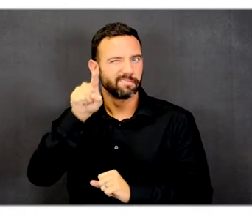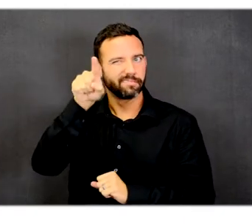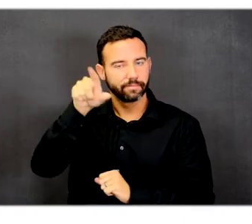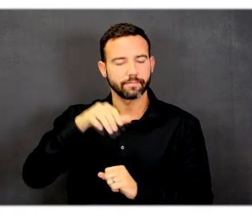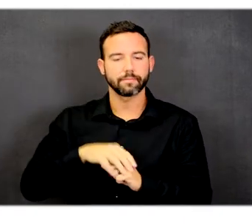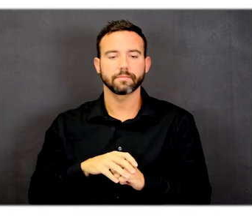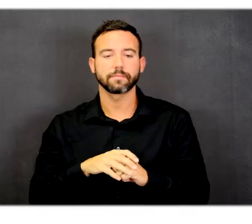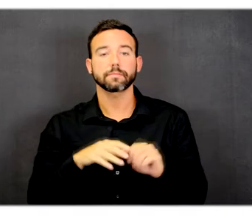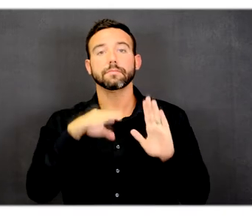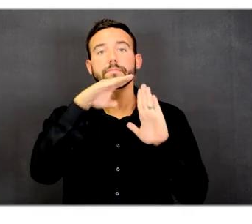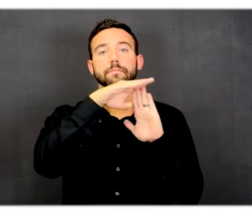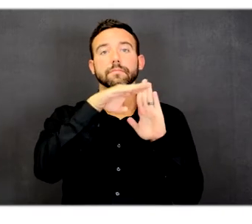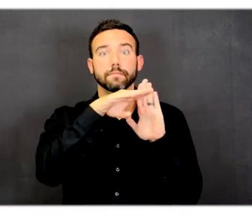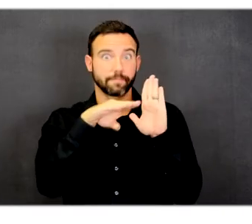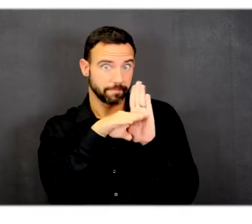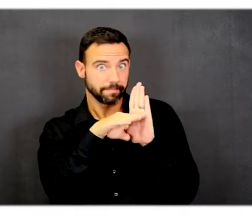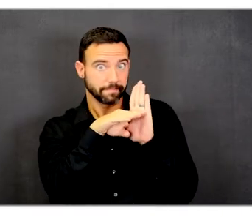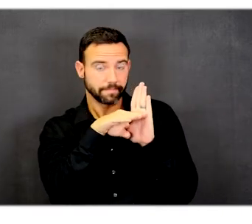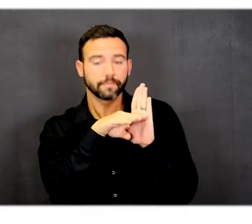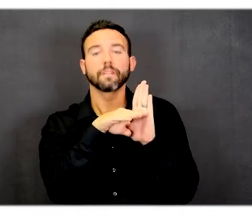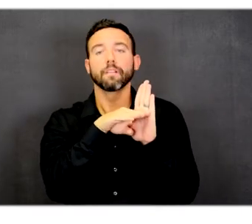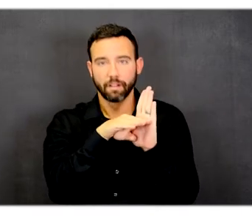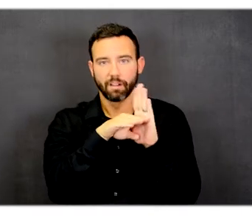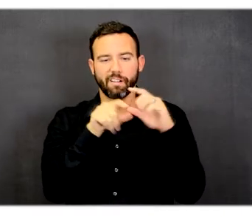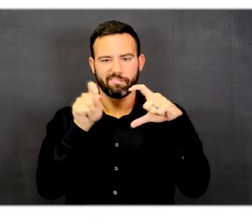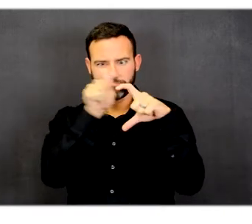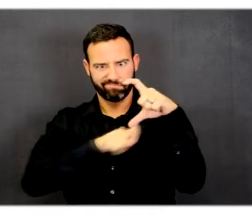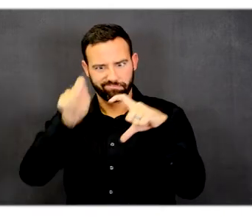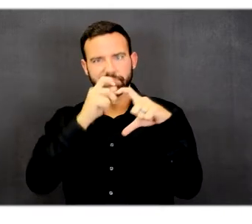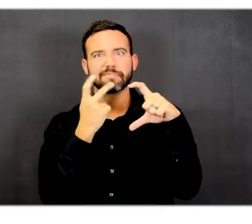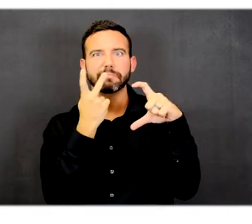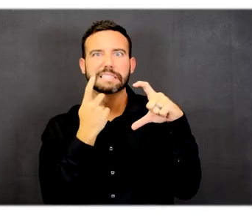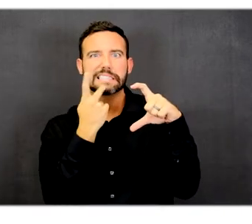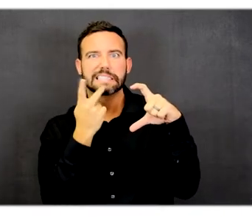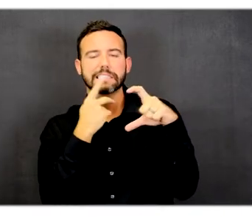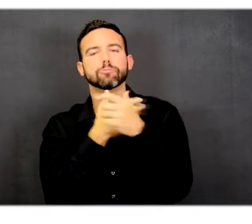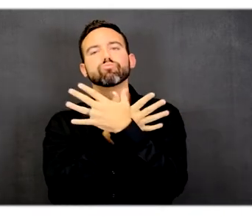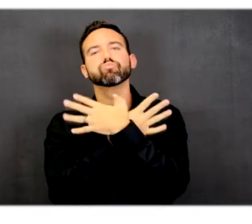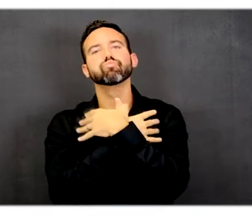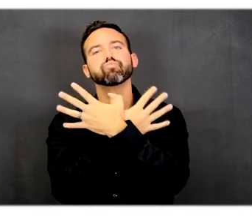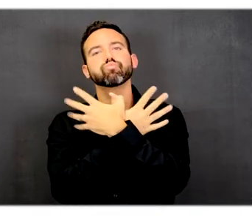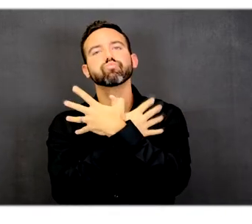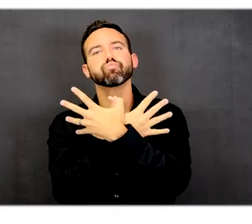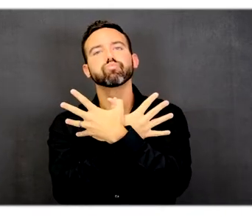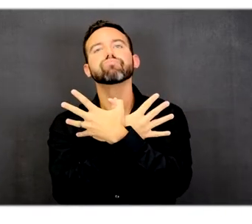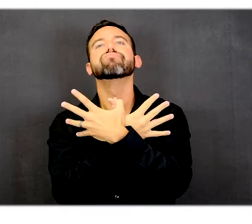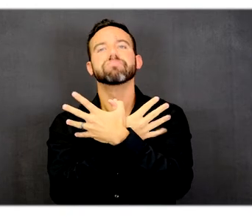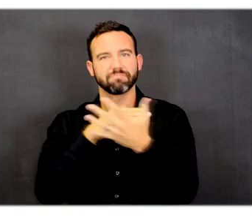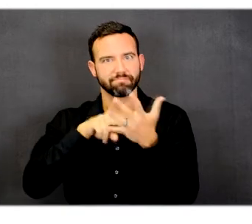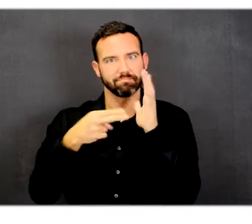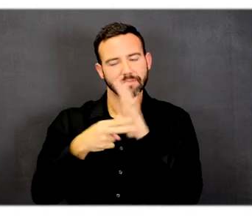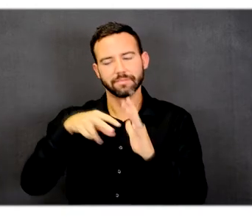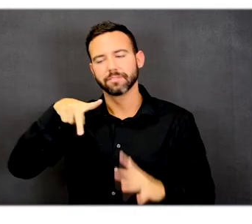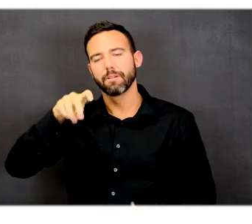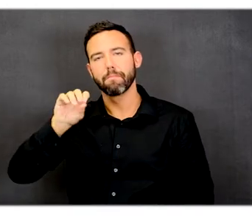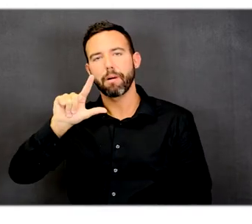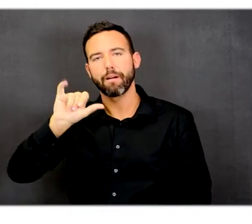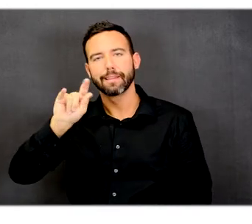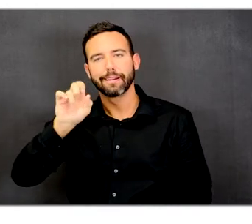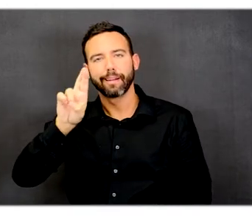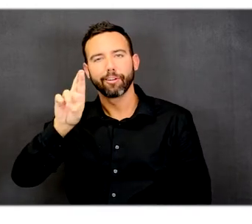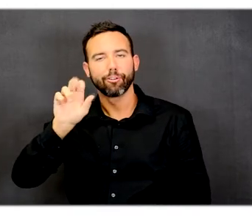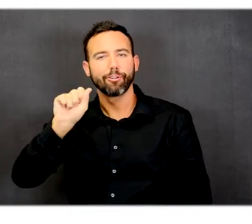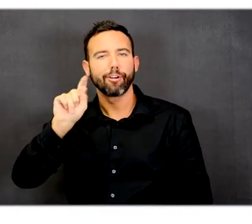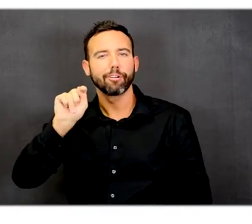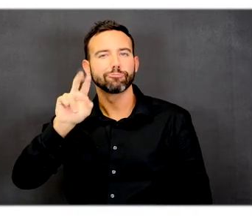The third one is a pink circle with a butterfly inside and represents a pollinator attractor. Kind of a